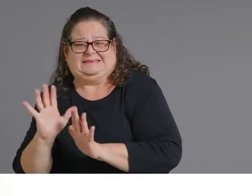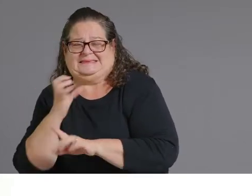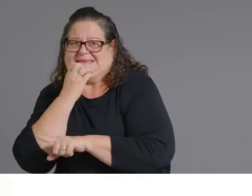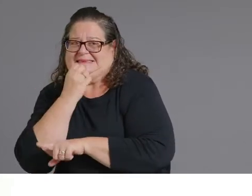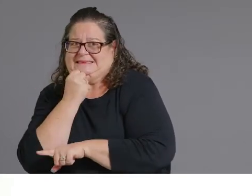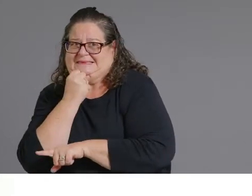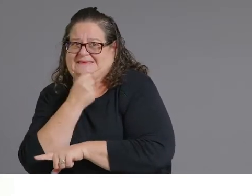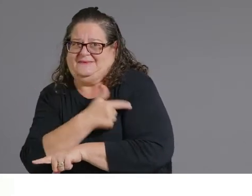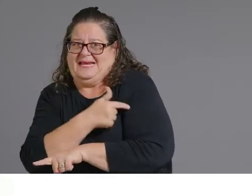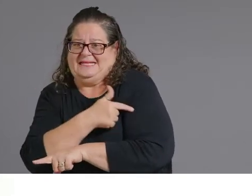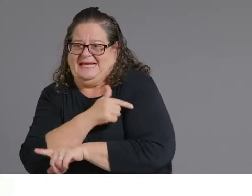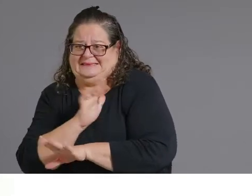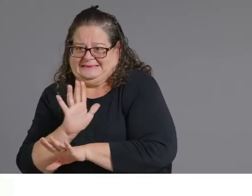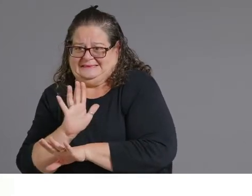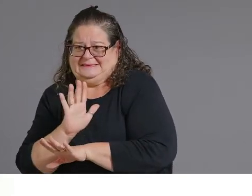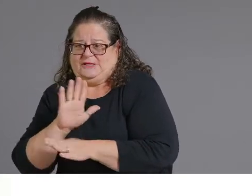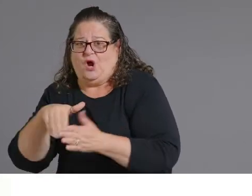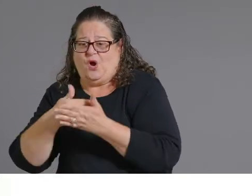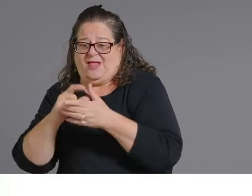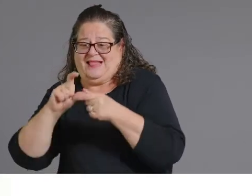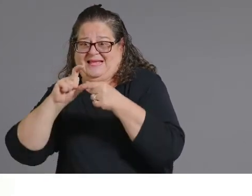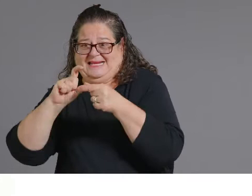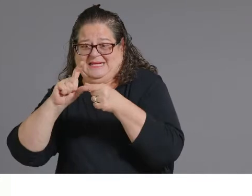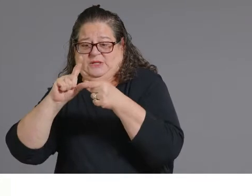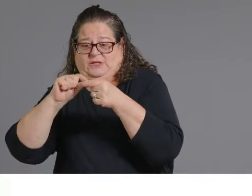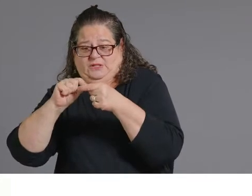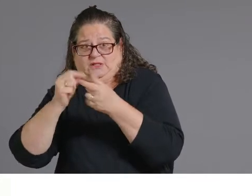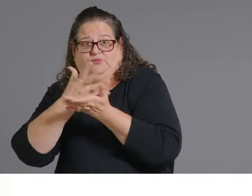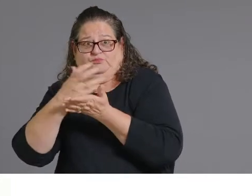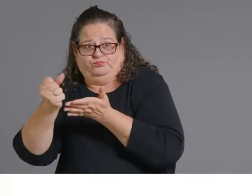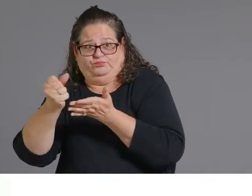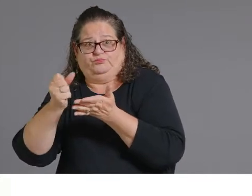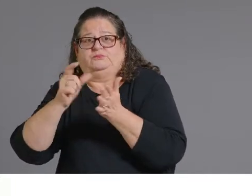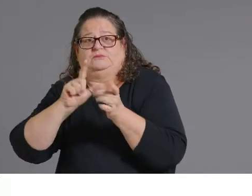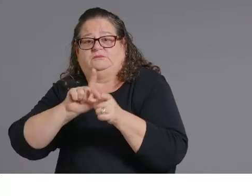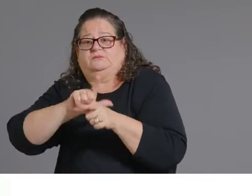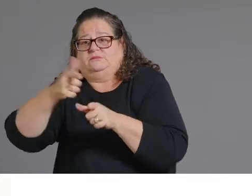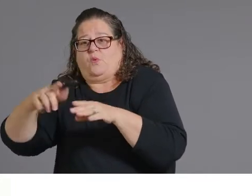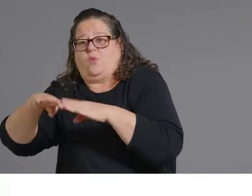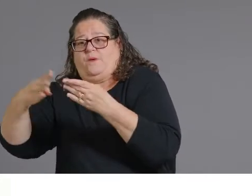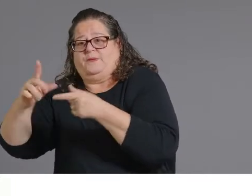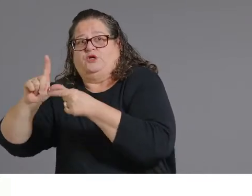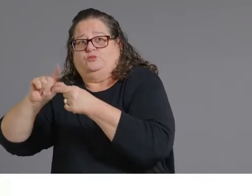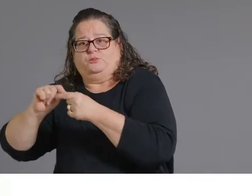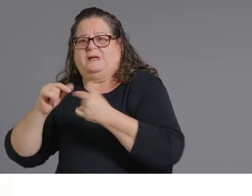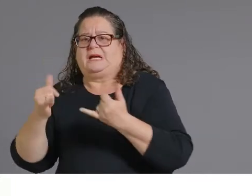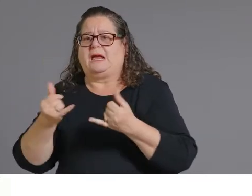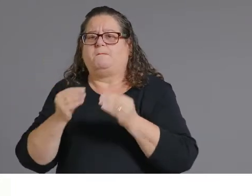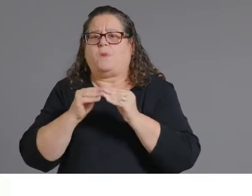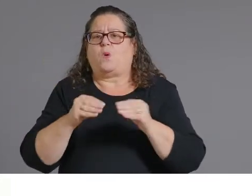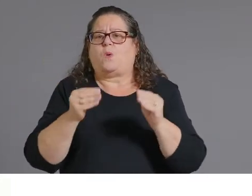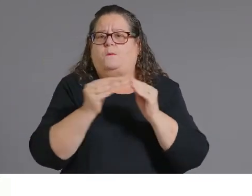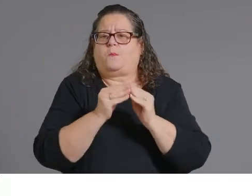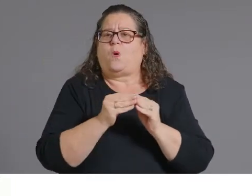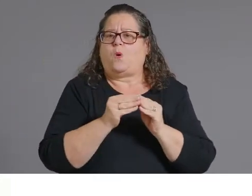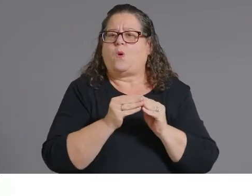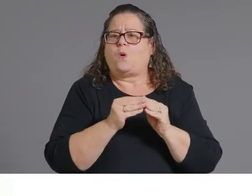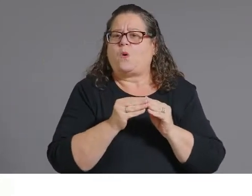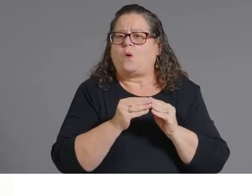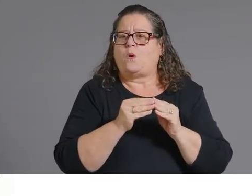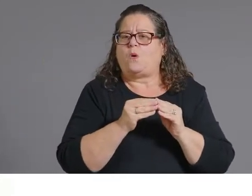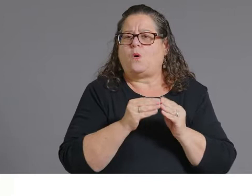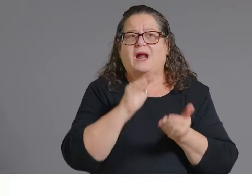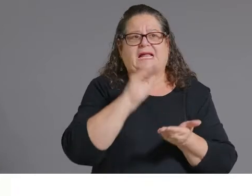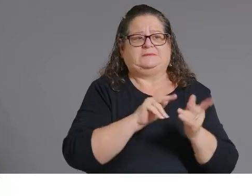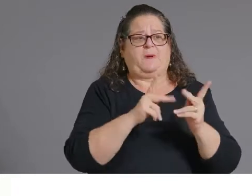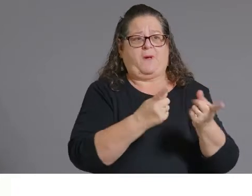sure that every dose made it into an arm as our supply increases and as the demand decreases what we